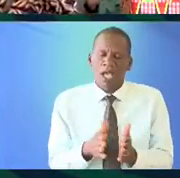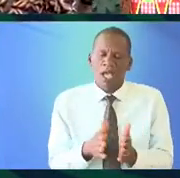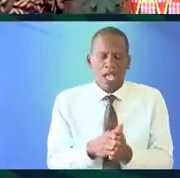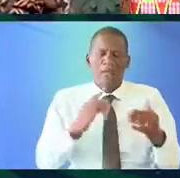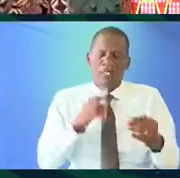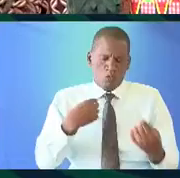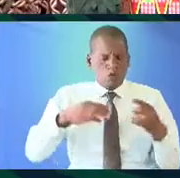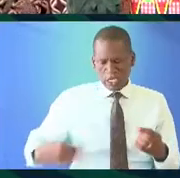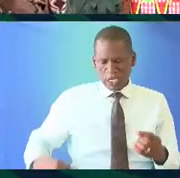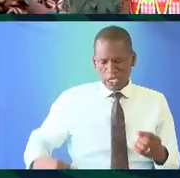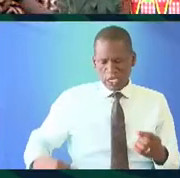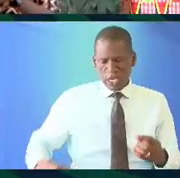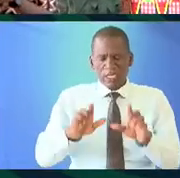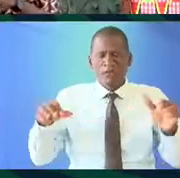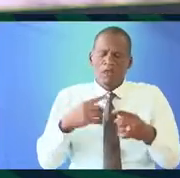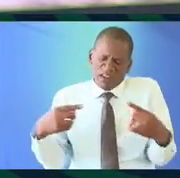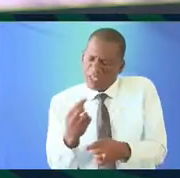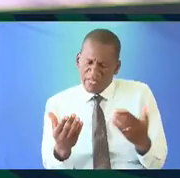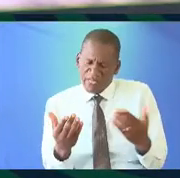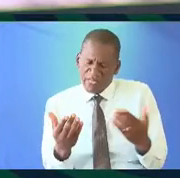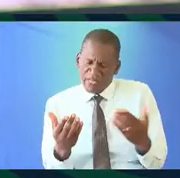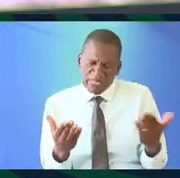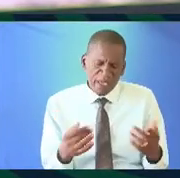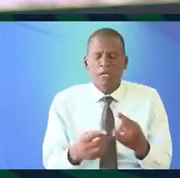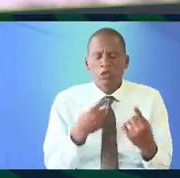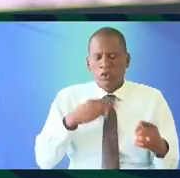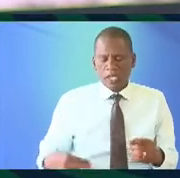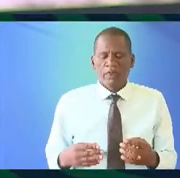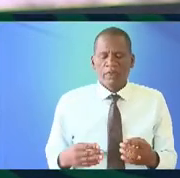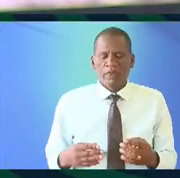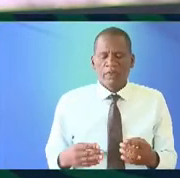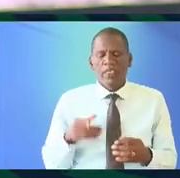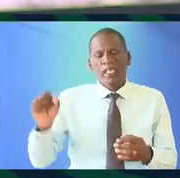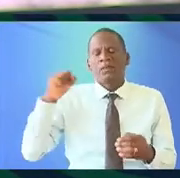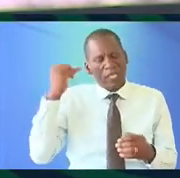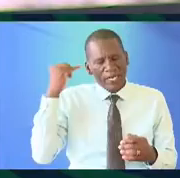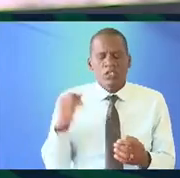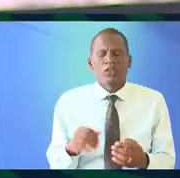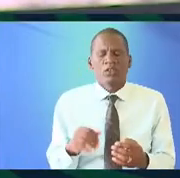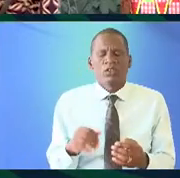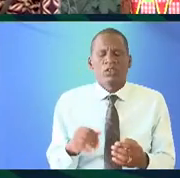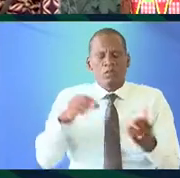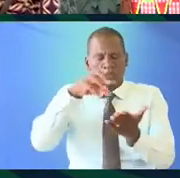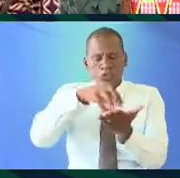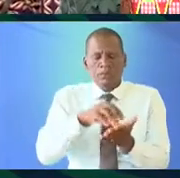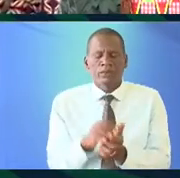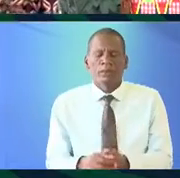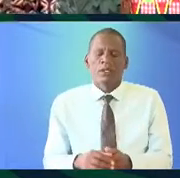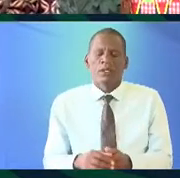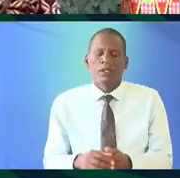proudly says oh we speak Chinese there's some differences here and there but we speak Chinese it's a political ideological position